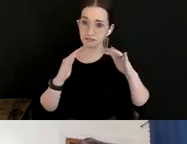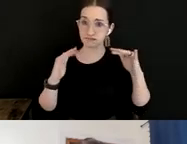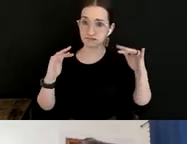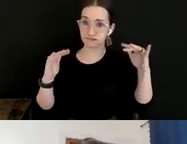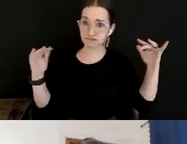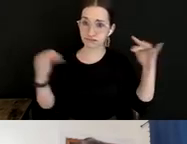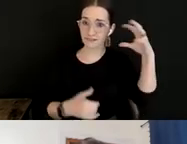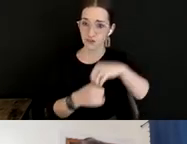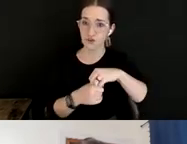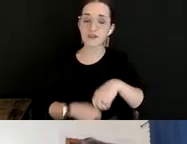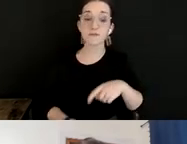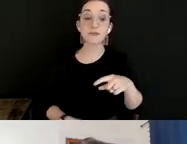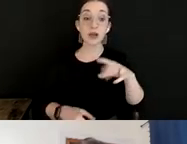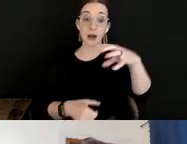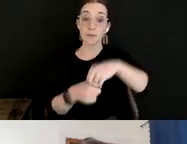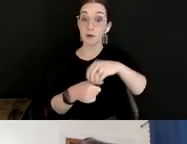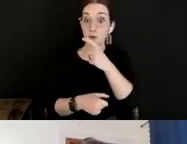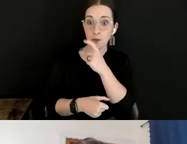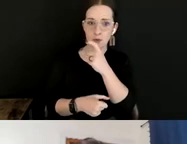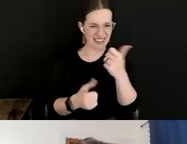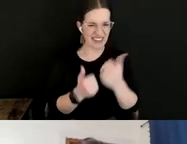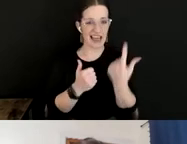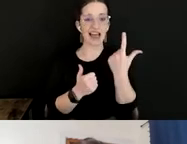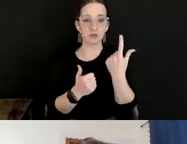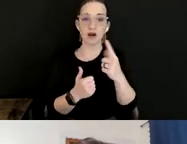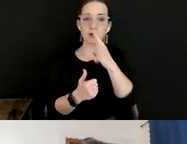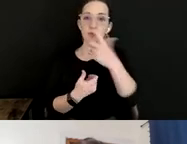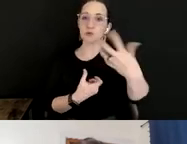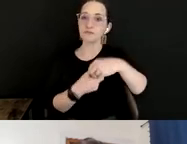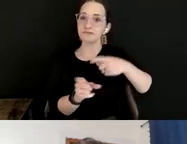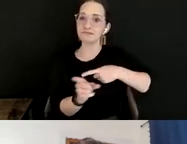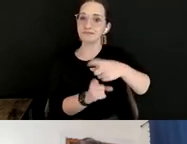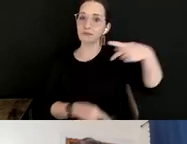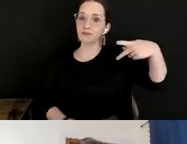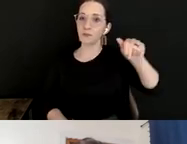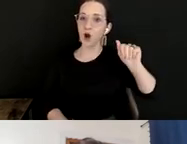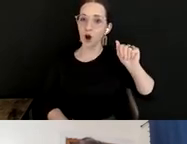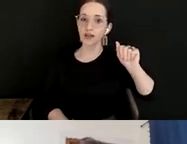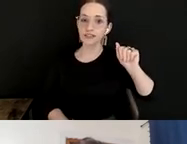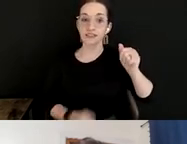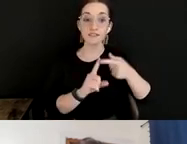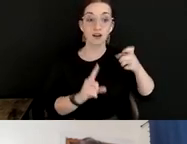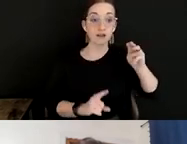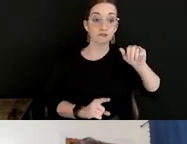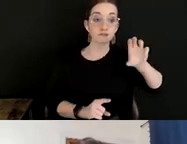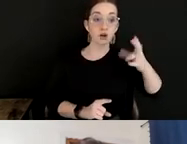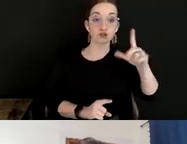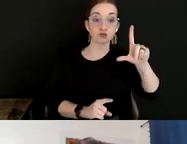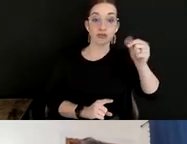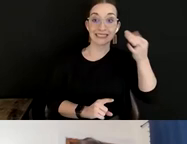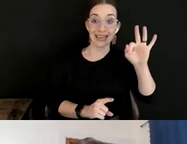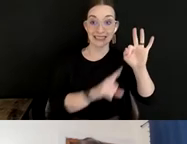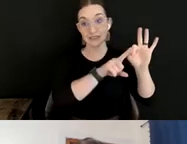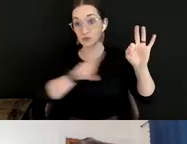Participation was open to anyone who worked or volunteered in the performing arts in the United States from March 2019 through March 2020.